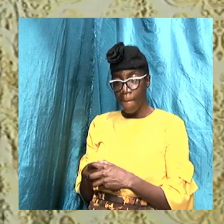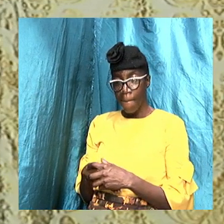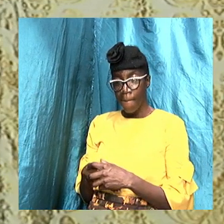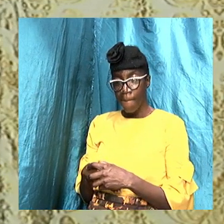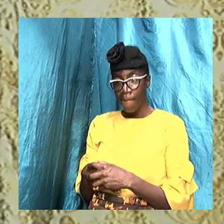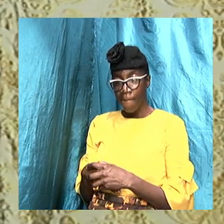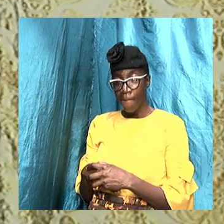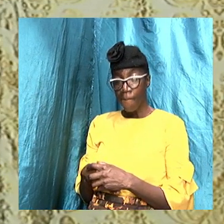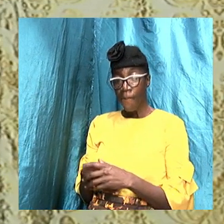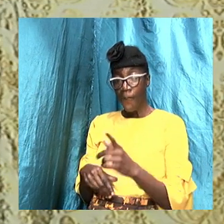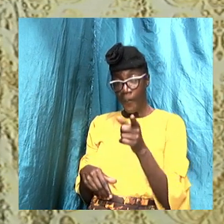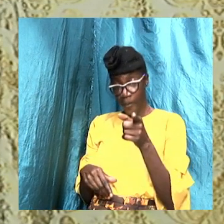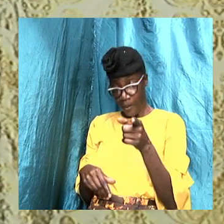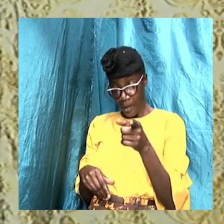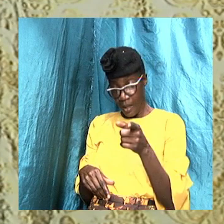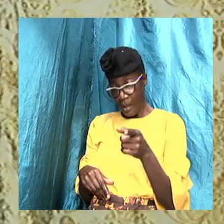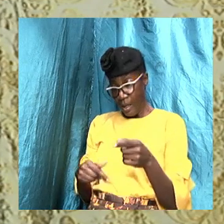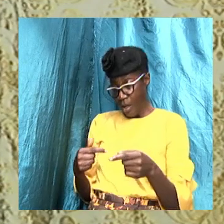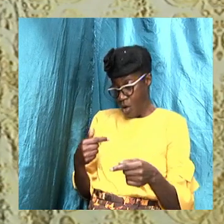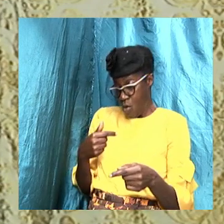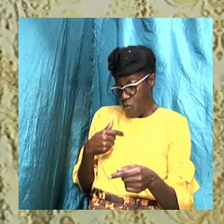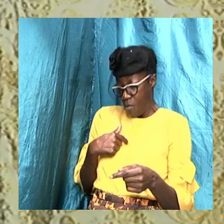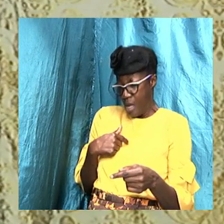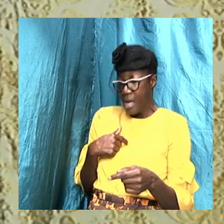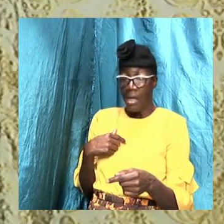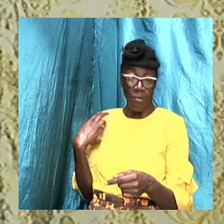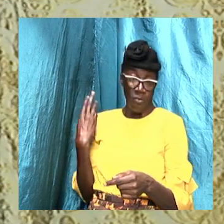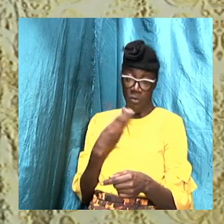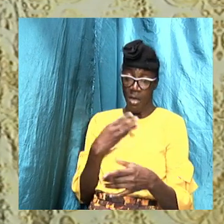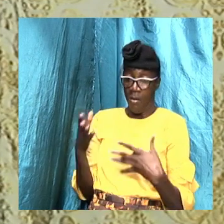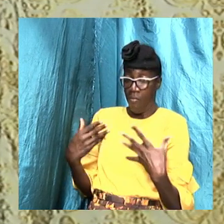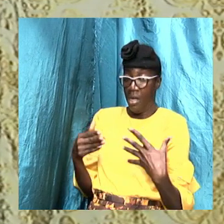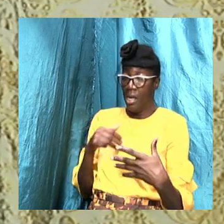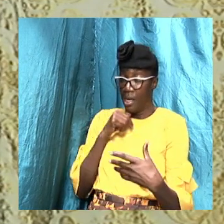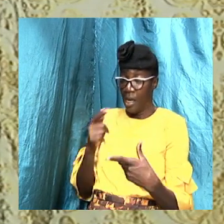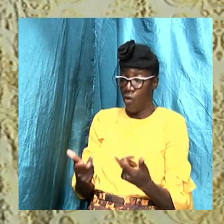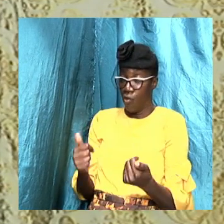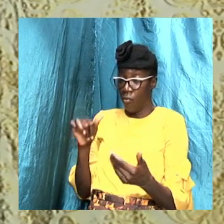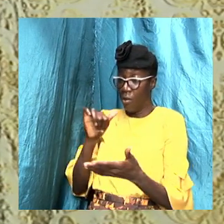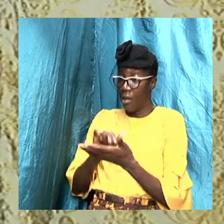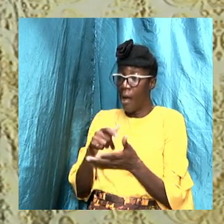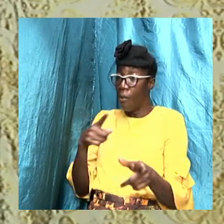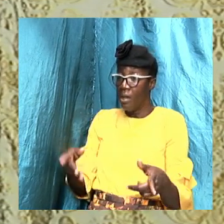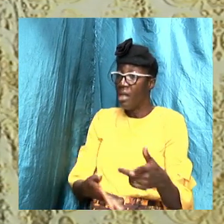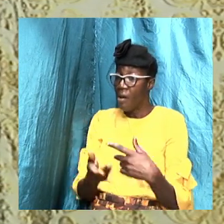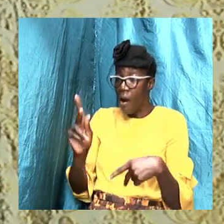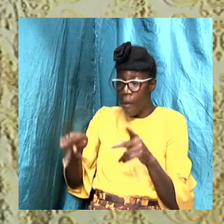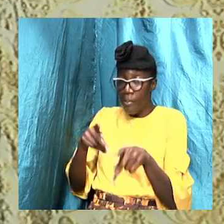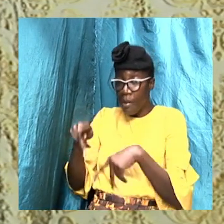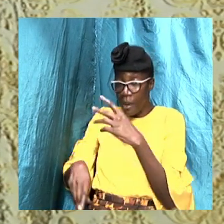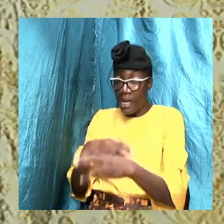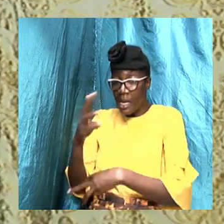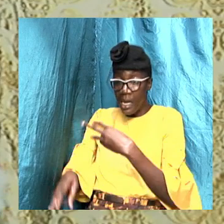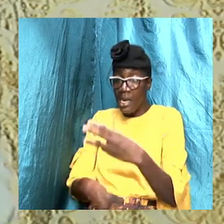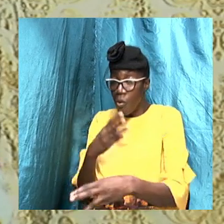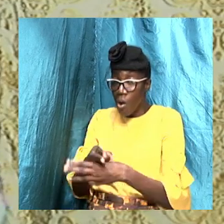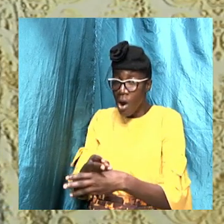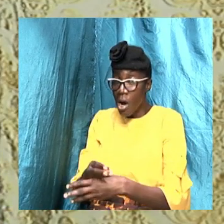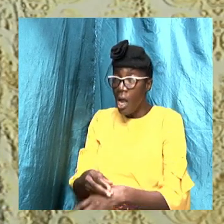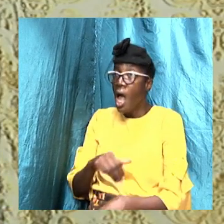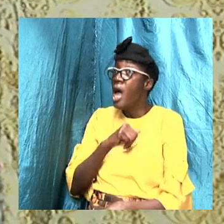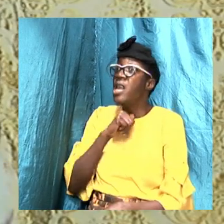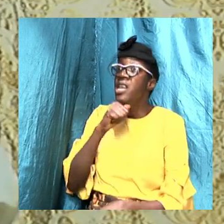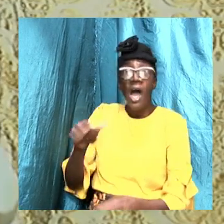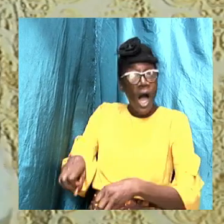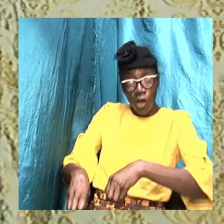And I am, we might not come to that, but there are folks in the world who will not give up Jesus